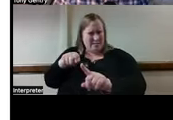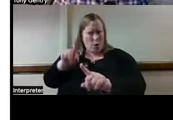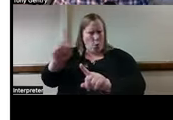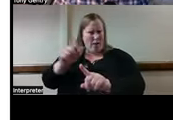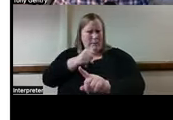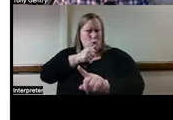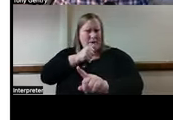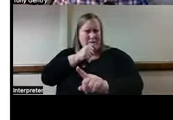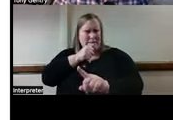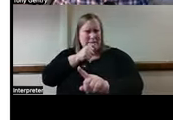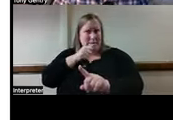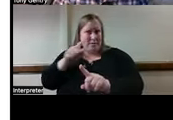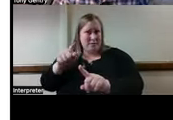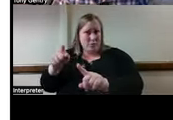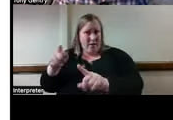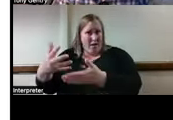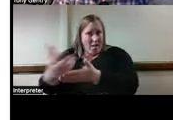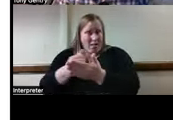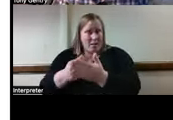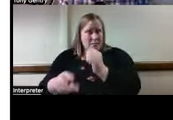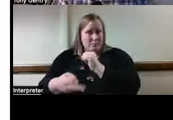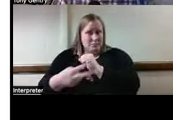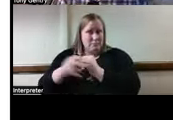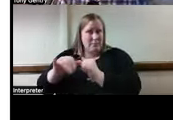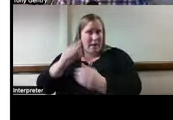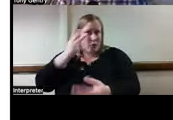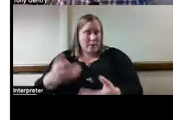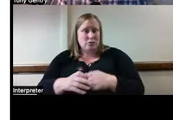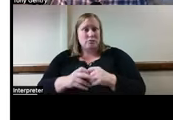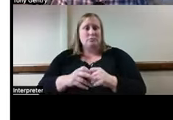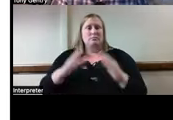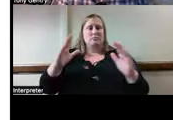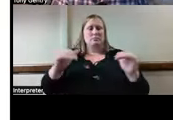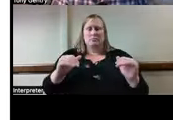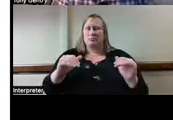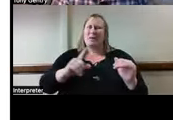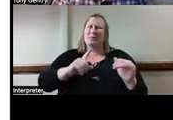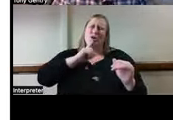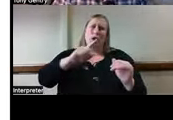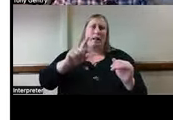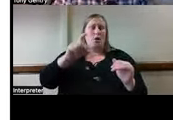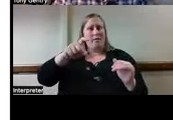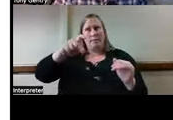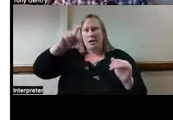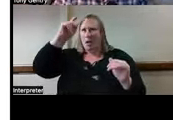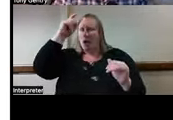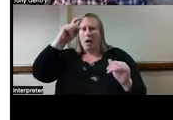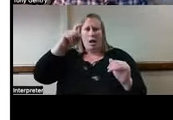the advanced level of electronic wizardry required to understand and install and operate these things,